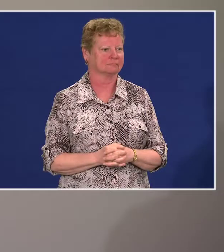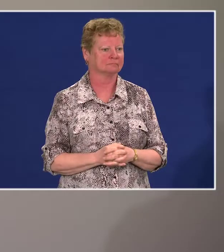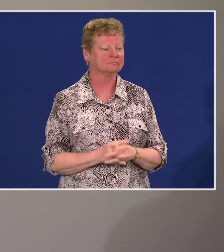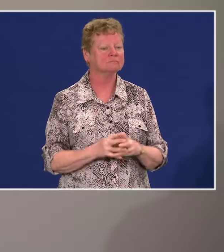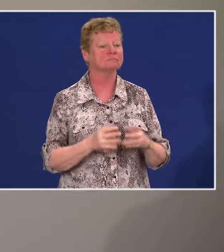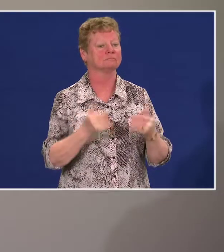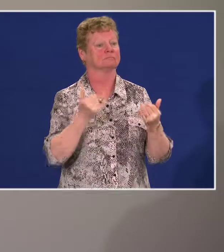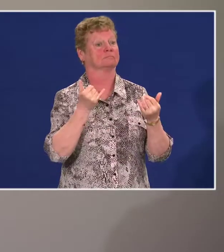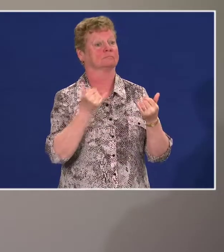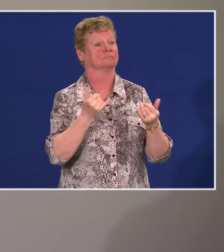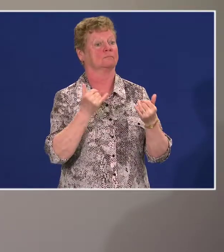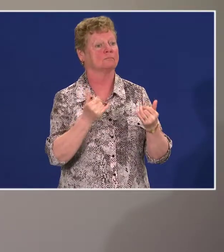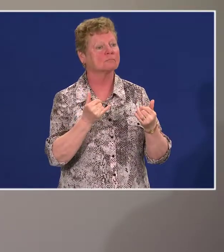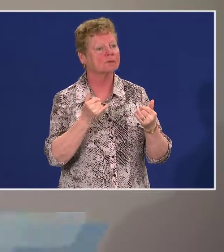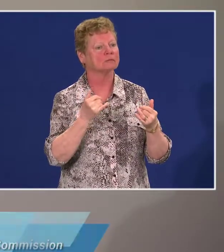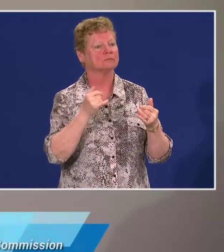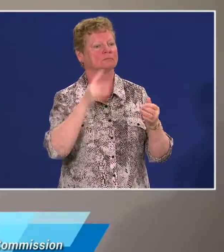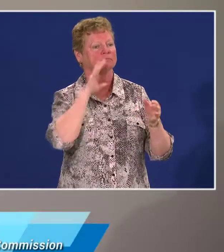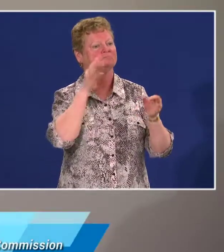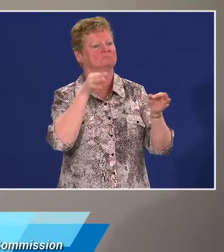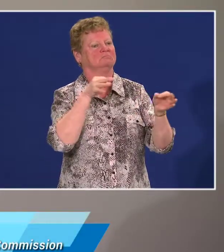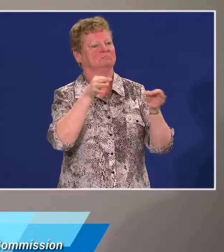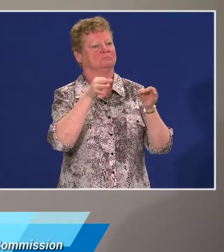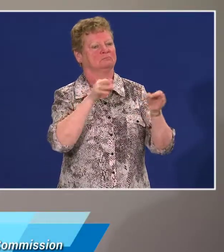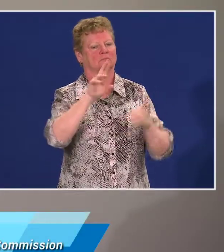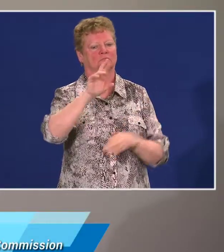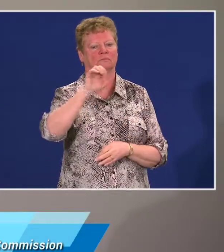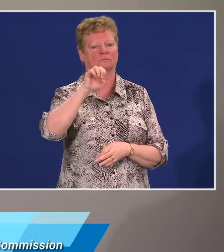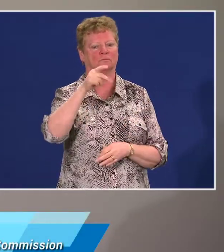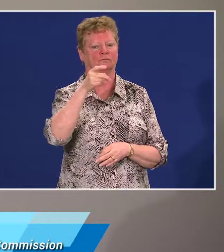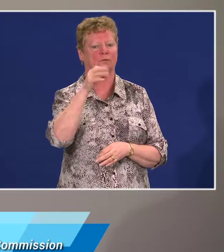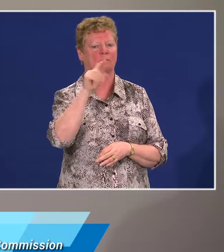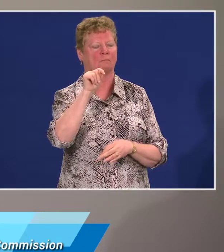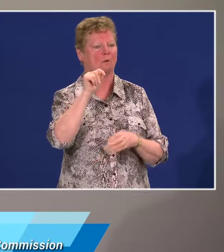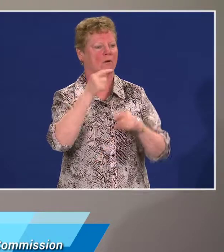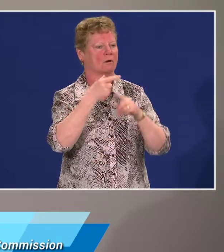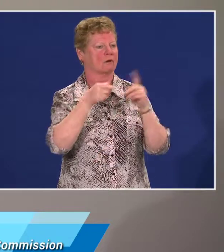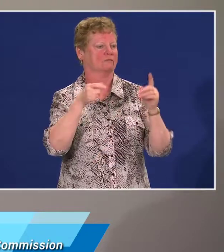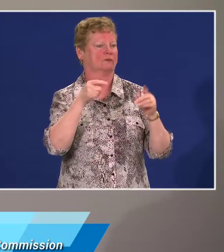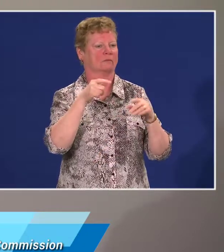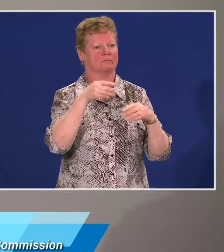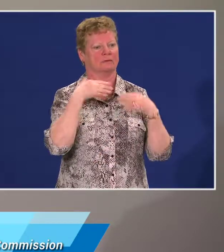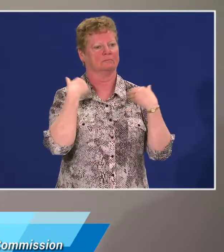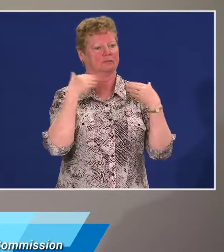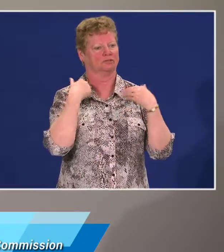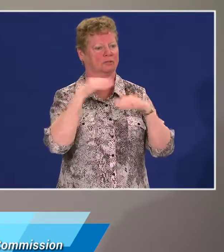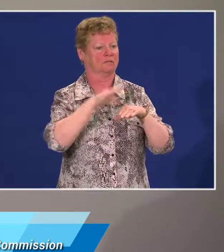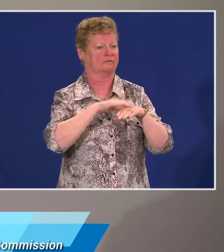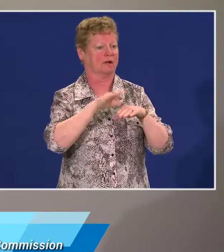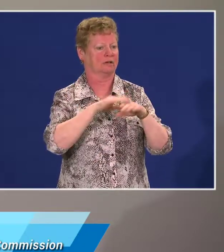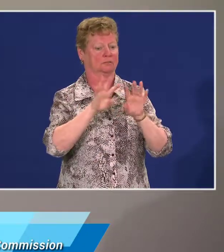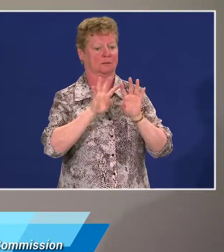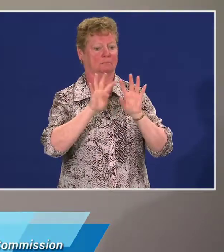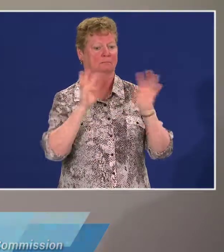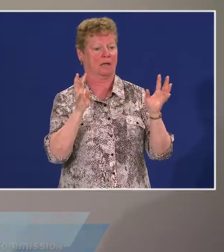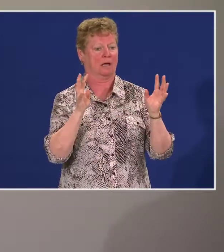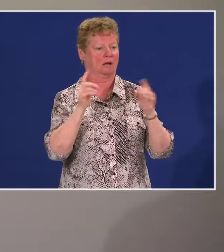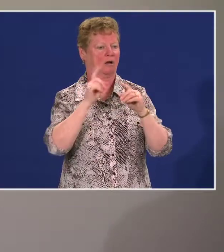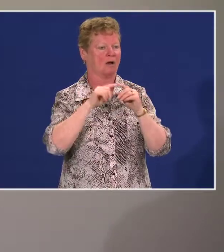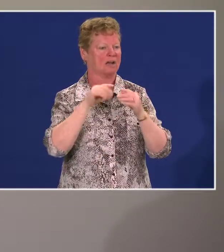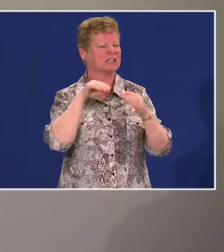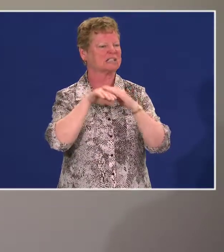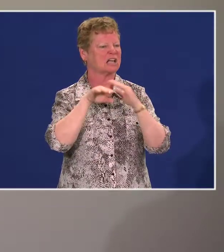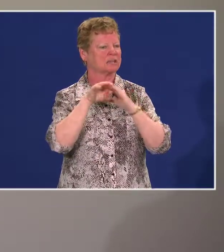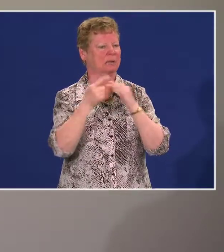Today we're going to talk about the report that's been written by the Minister's Advisory Panel on Accessibility Legislation and